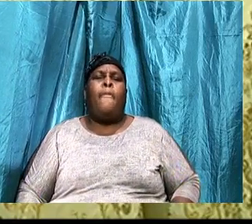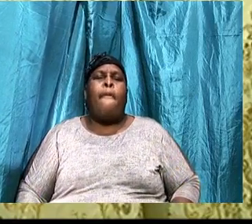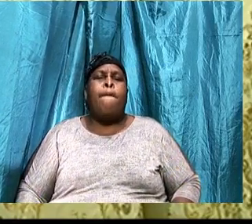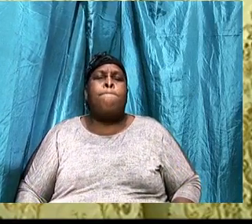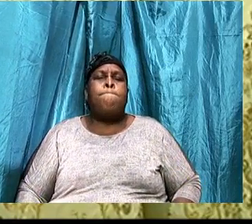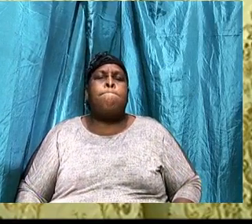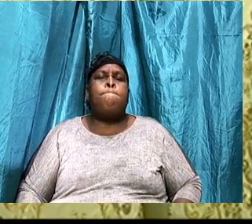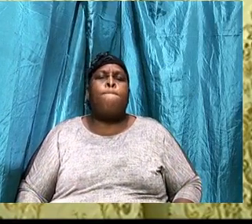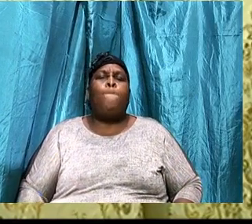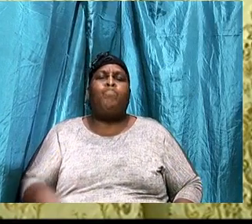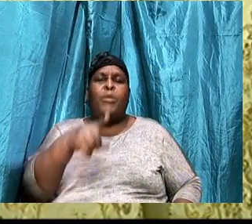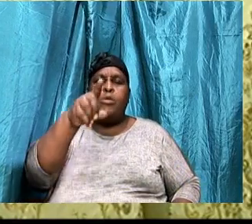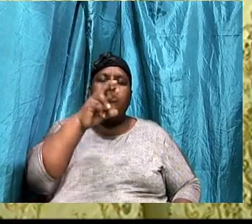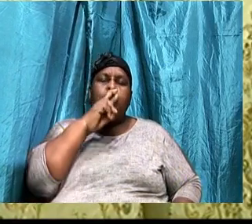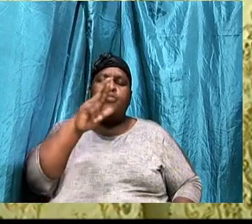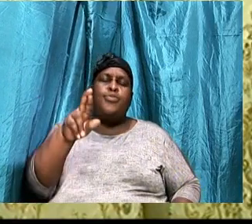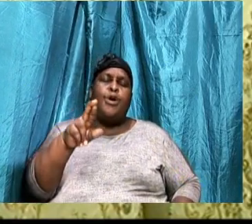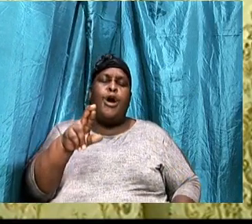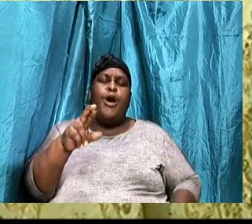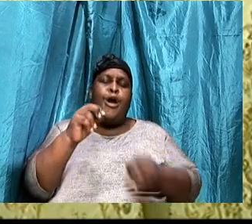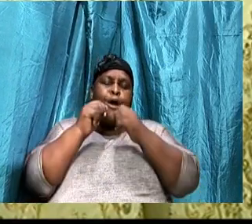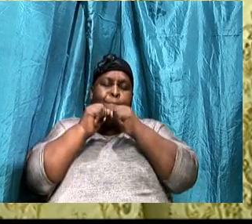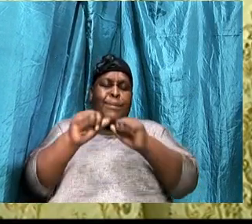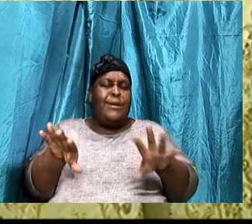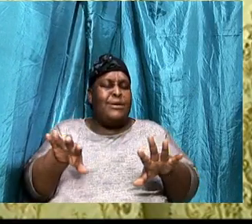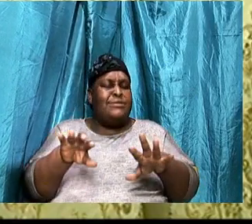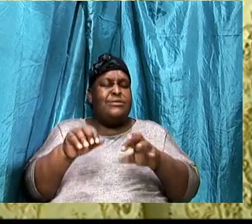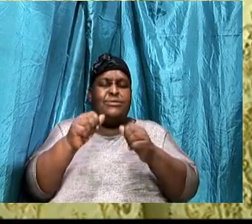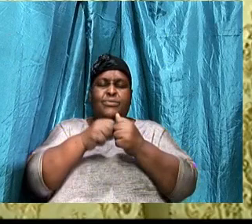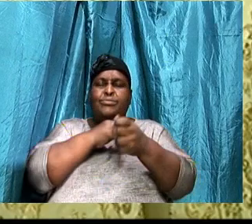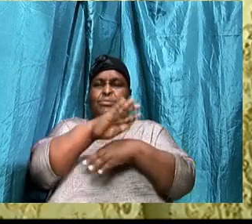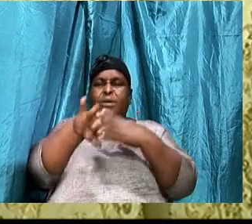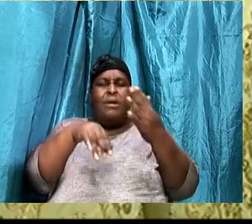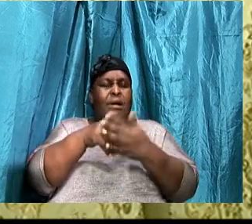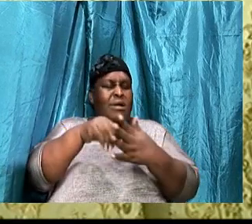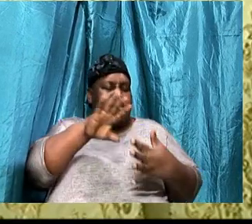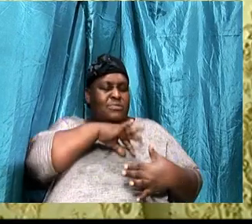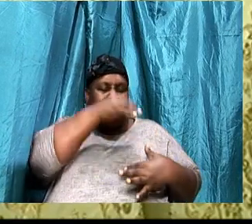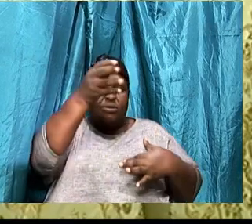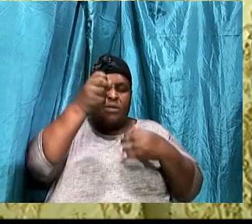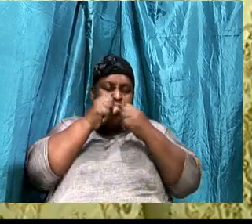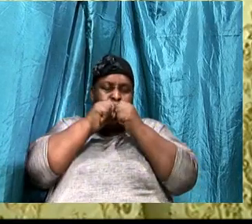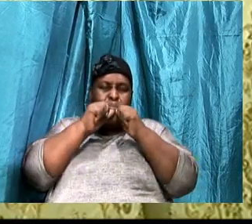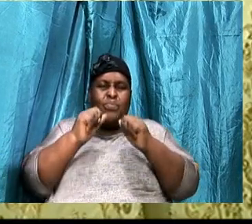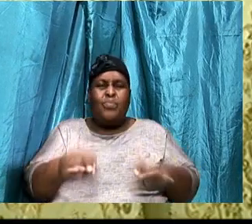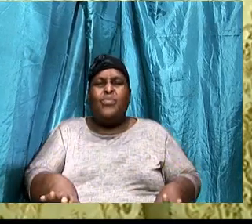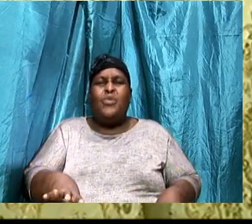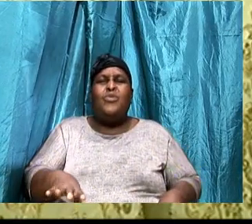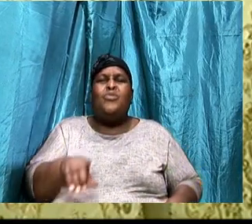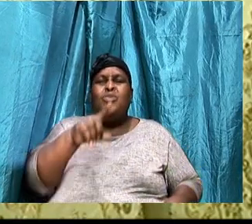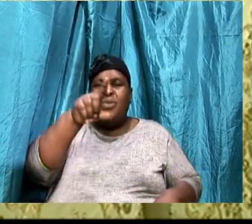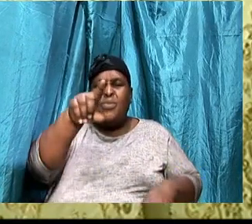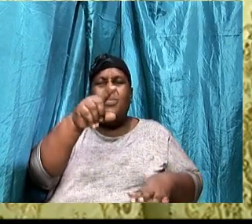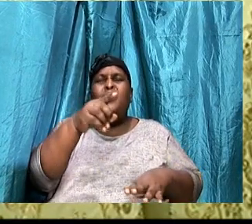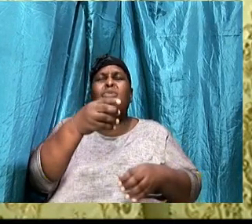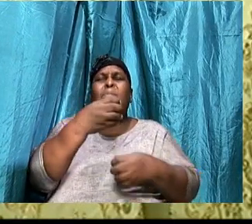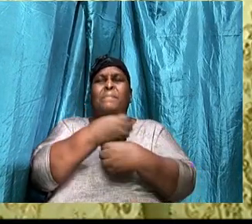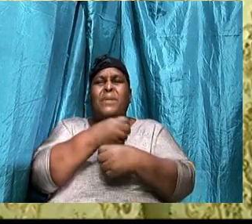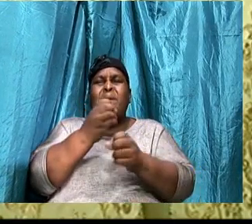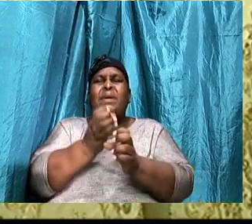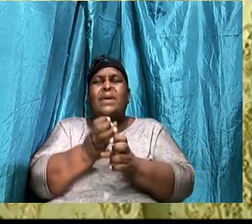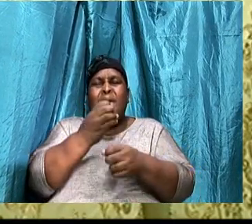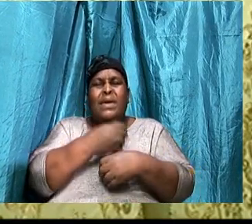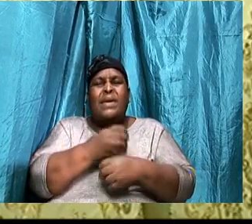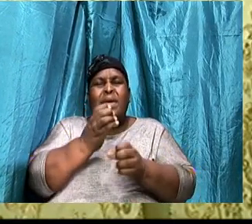You are blessed, With all, Spiritual blessing, You were predestinated, If you look in verse